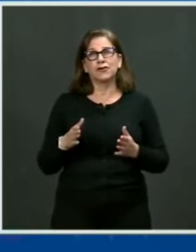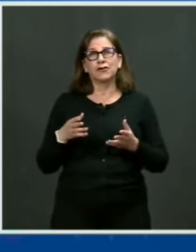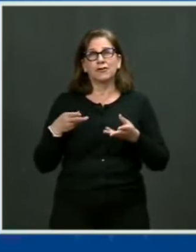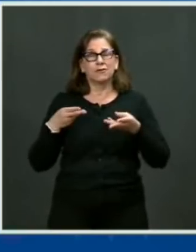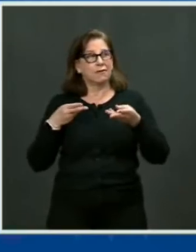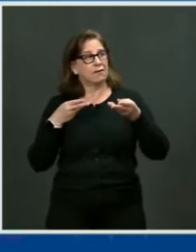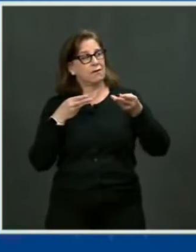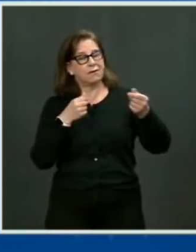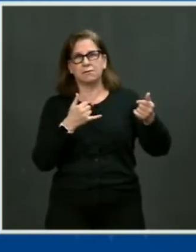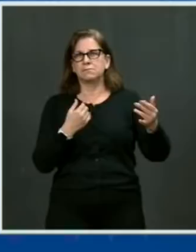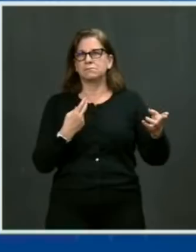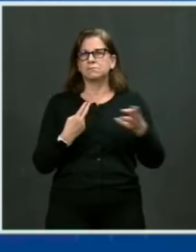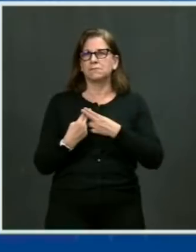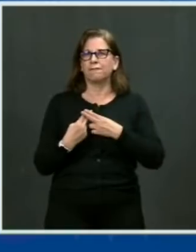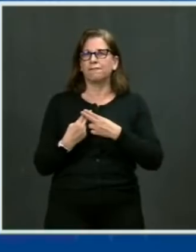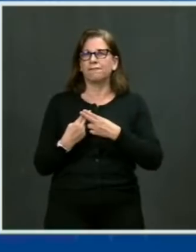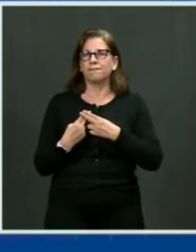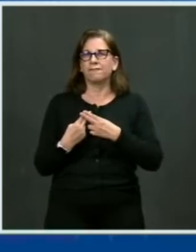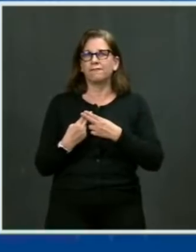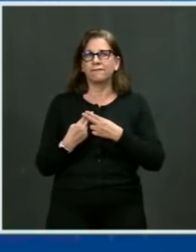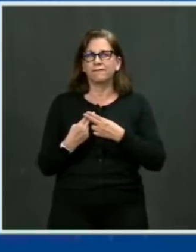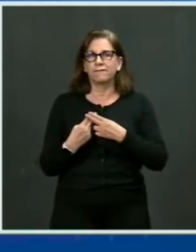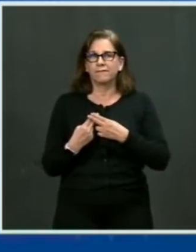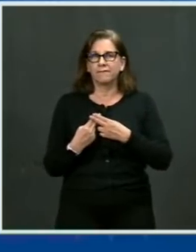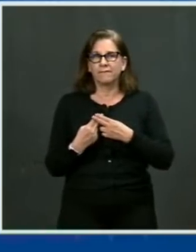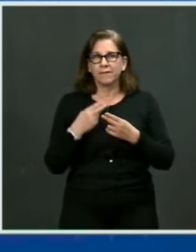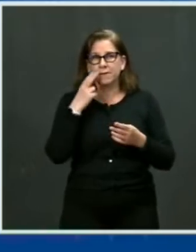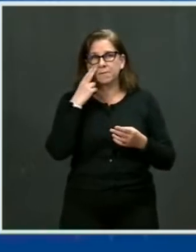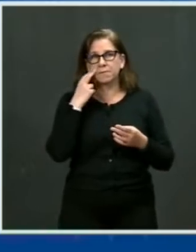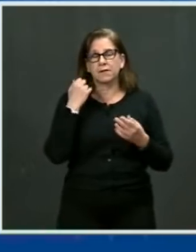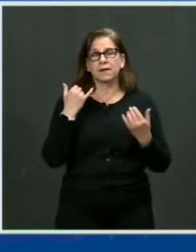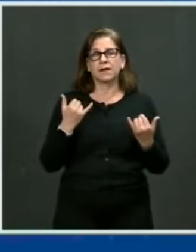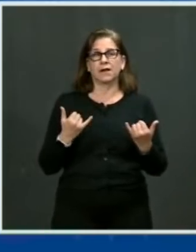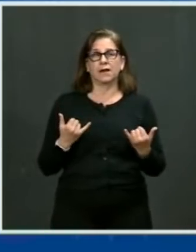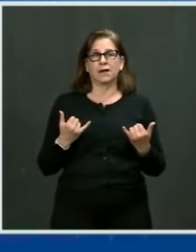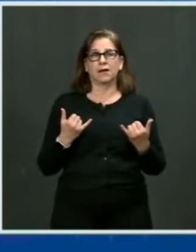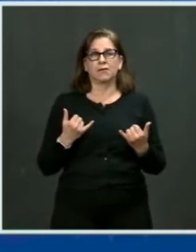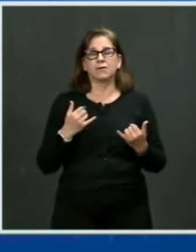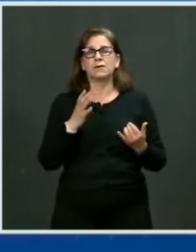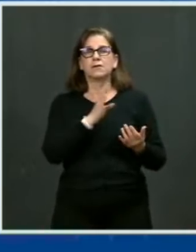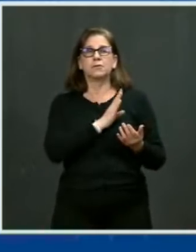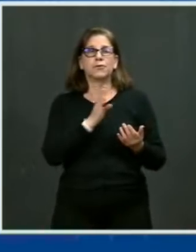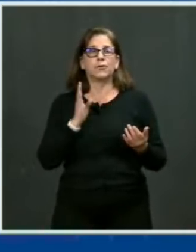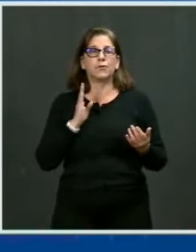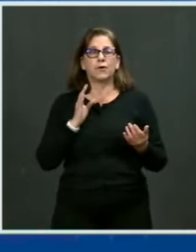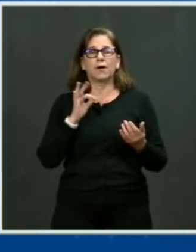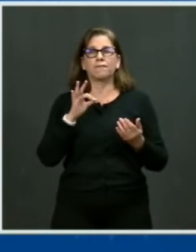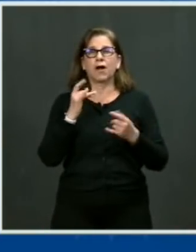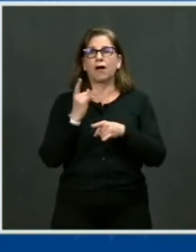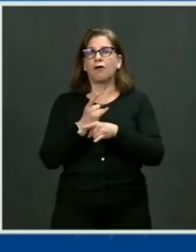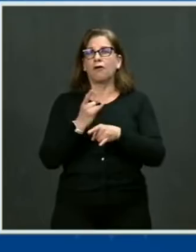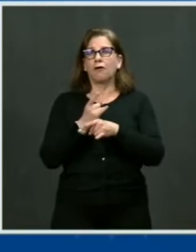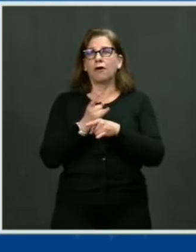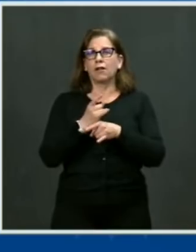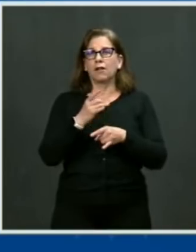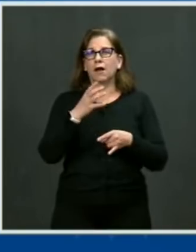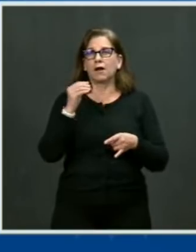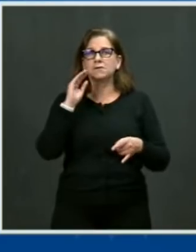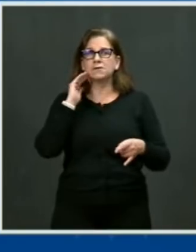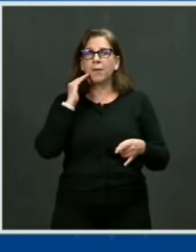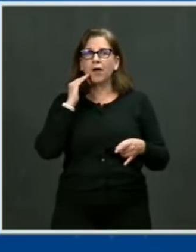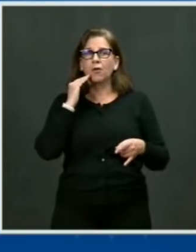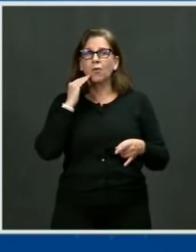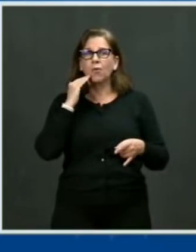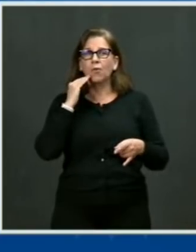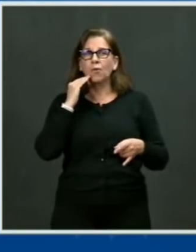Finally, the Bureau of Alcohol, Tobacco, and Firearms, the key agency enforcing gun laws, hasn't